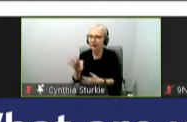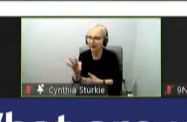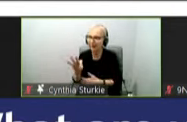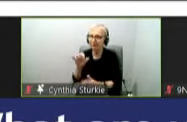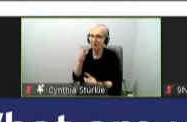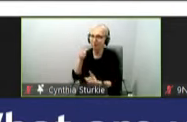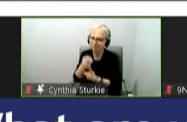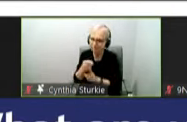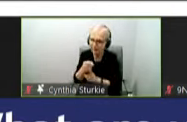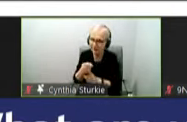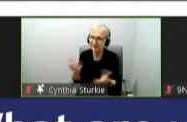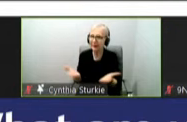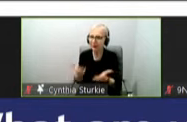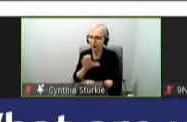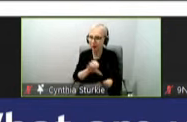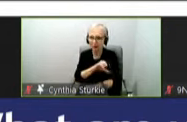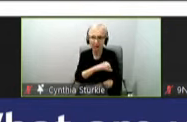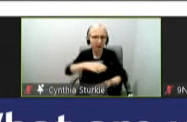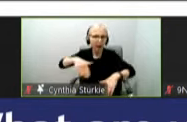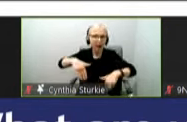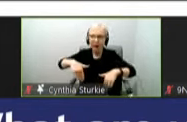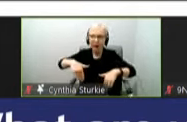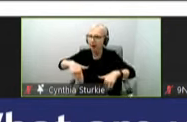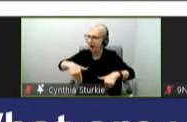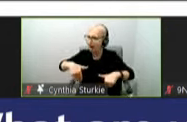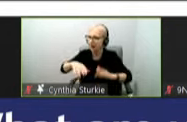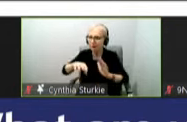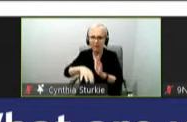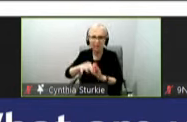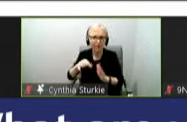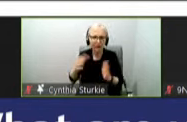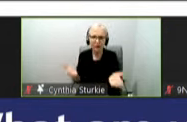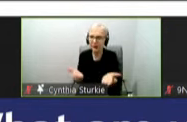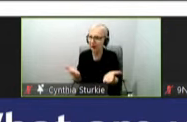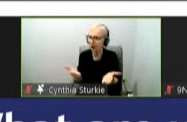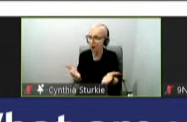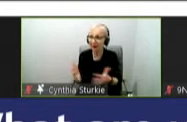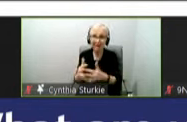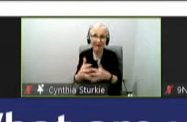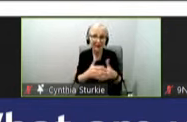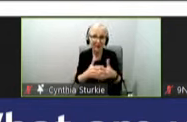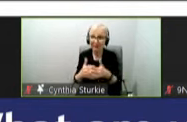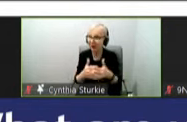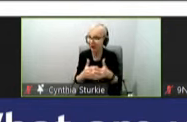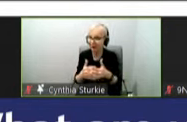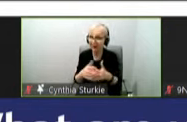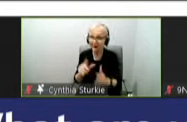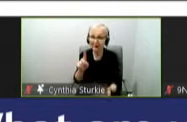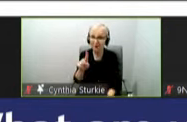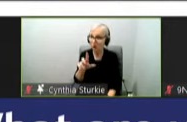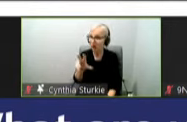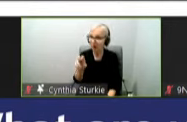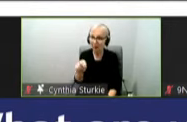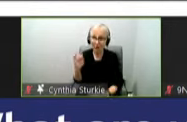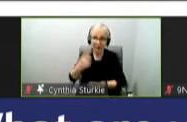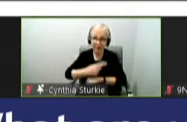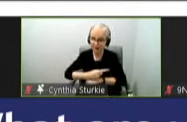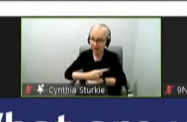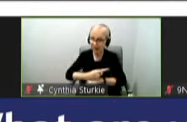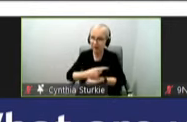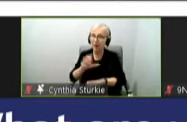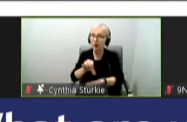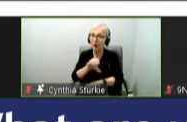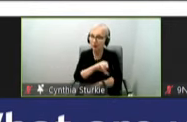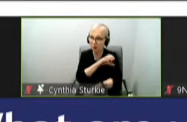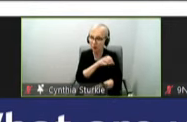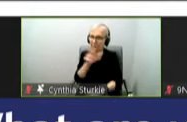that Omicron has not been detected in Colorado so far, or in the United States as of 1.30 today. In Colorado, we